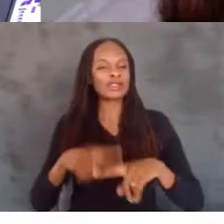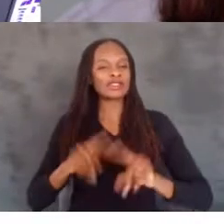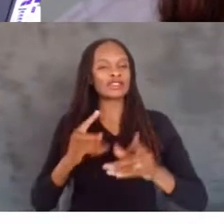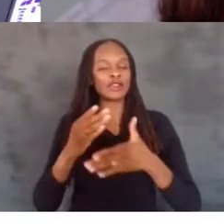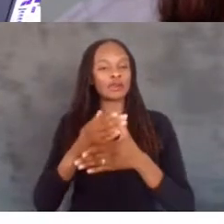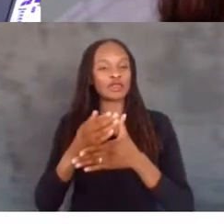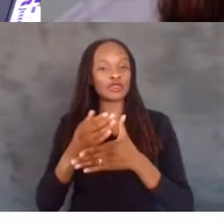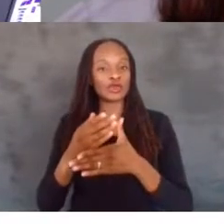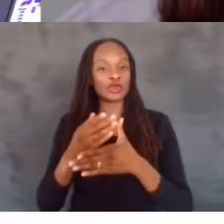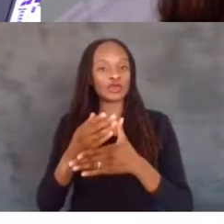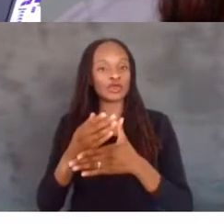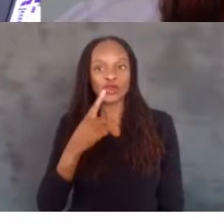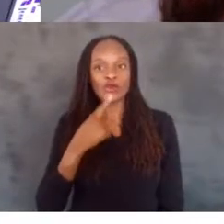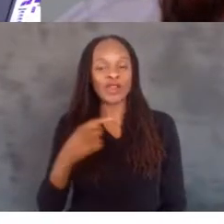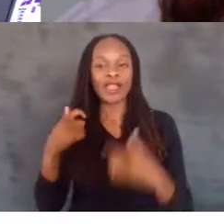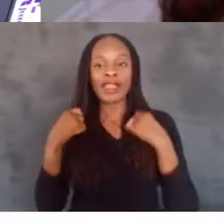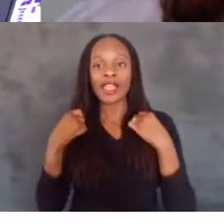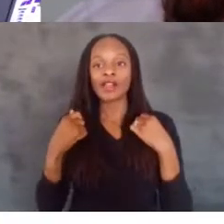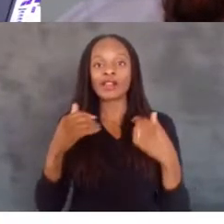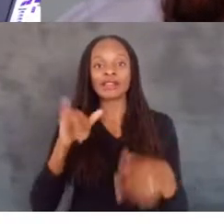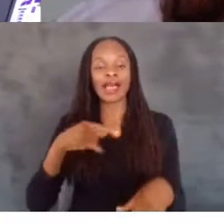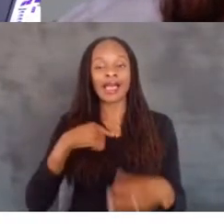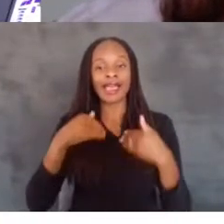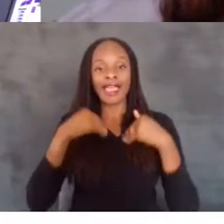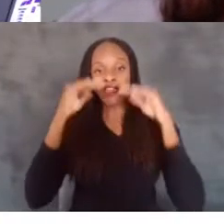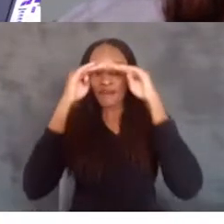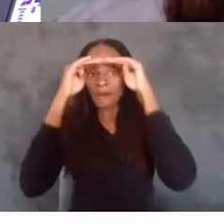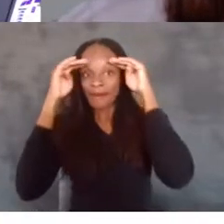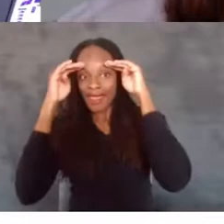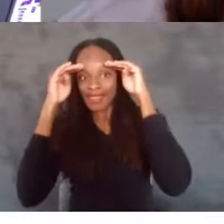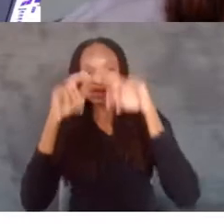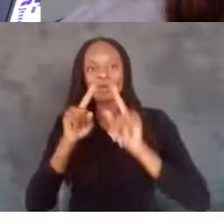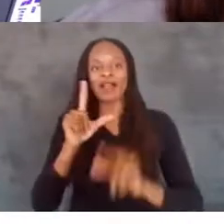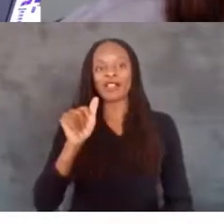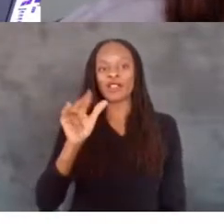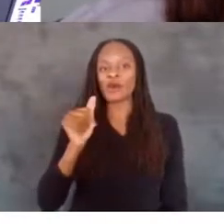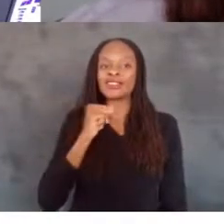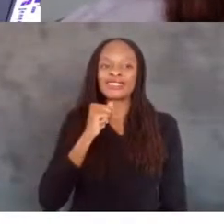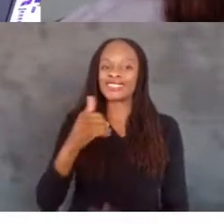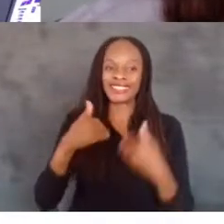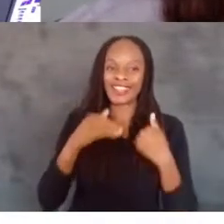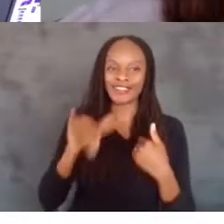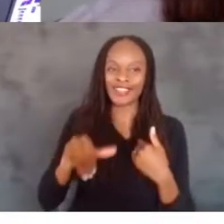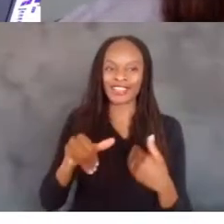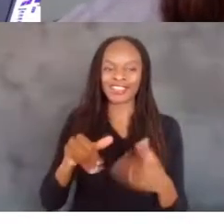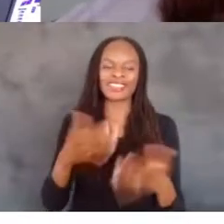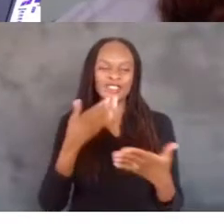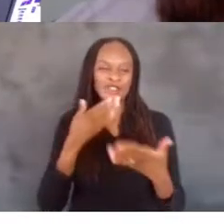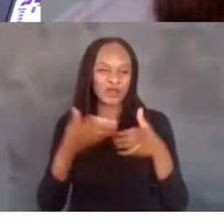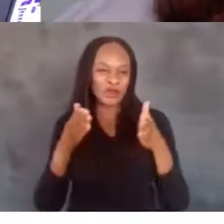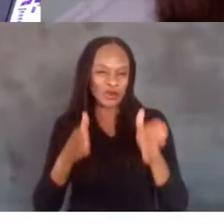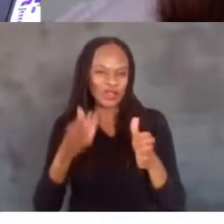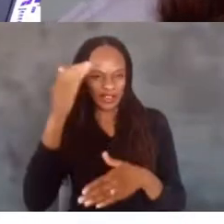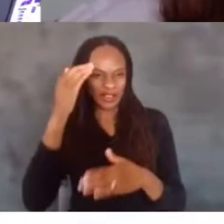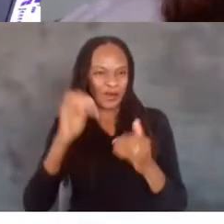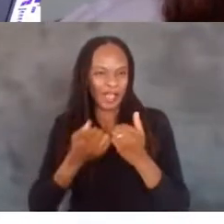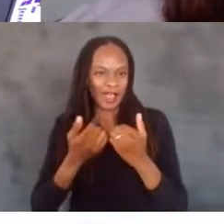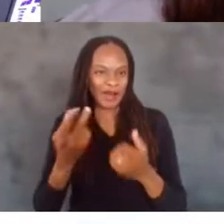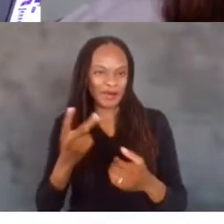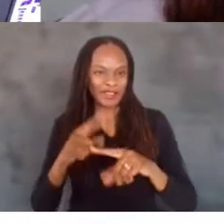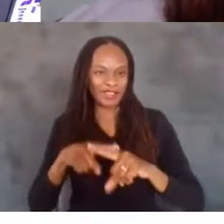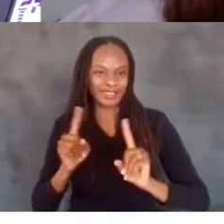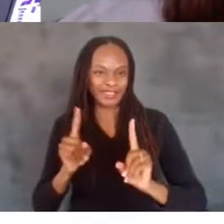us two redheads is that I have bangs and Laura does not. So good qualifier there. We're so